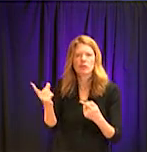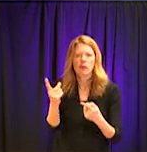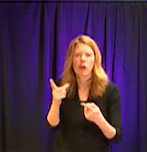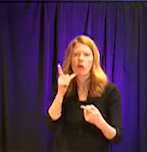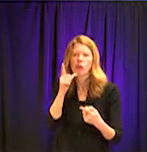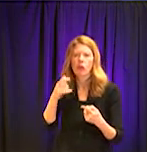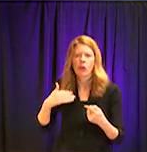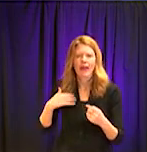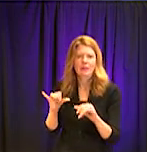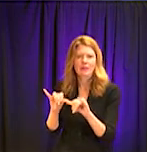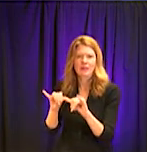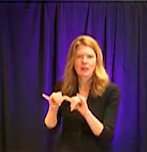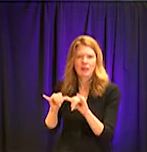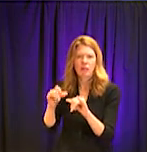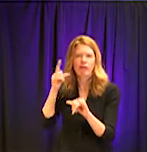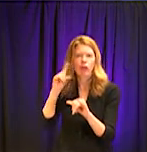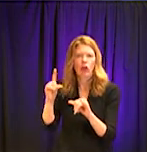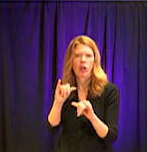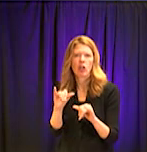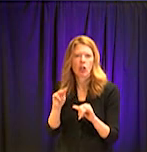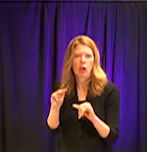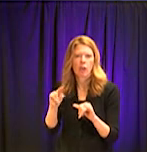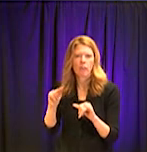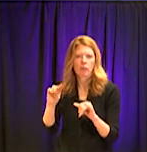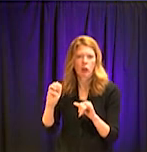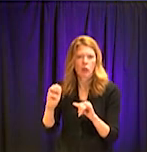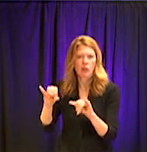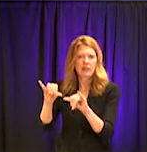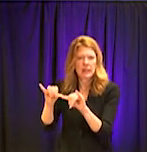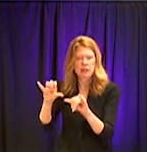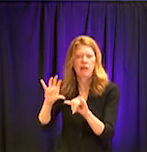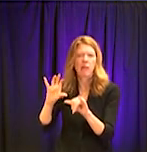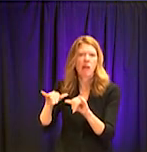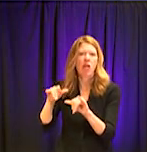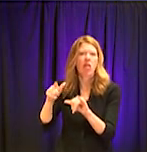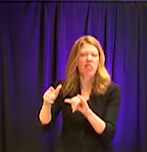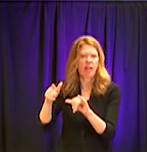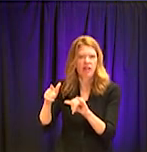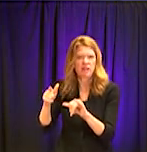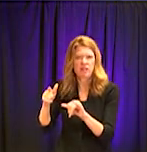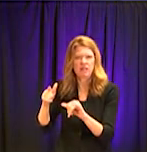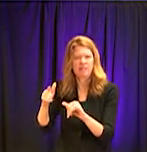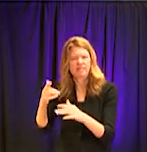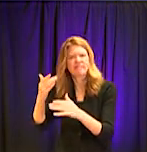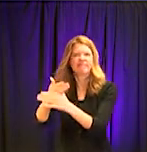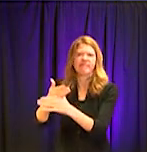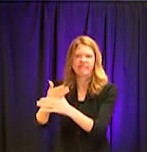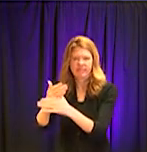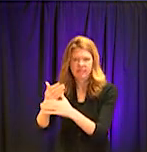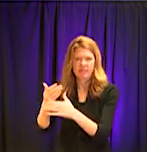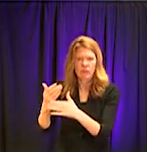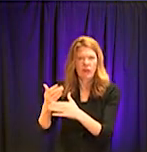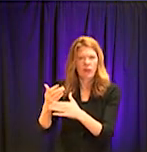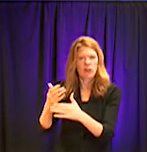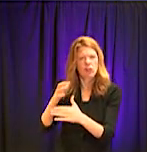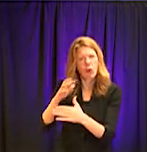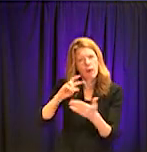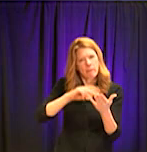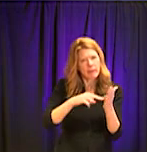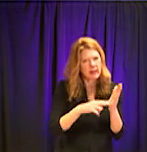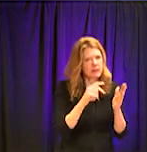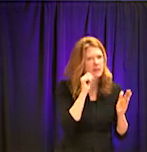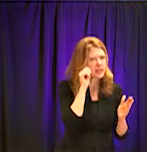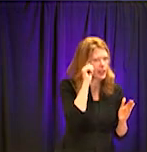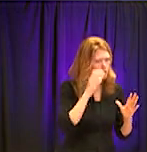and make them sicker. And that's why we are encouraging. I prefer to call it physical distancing because what we're trying to encourage actually